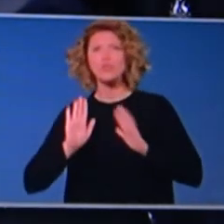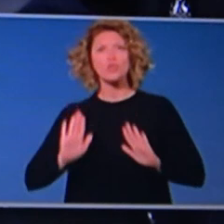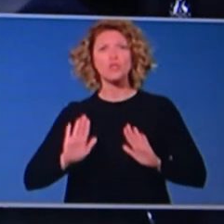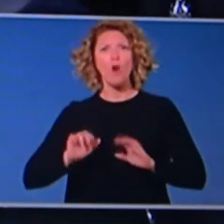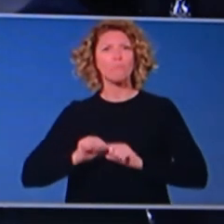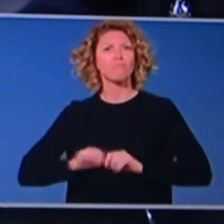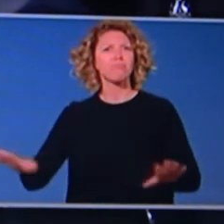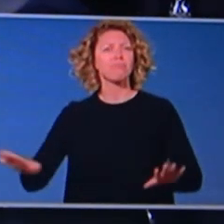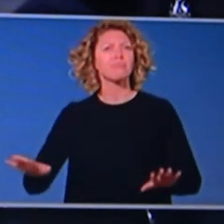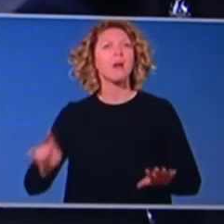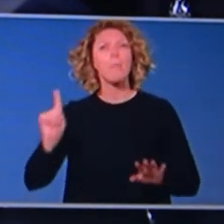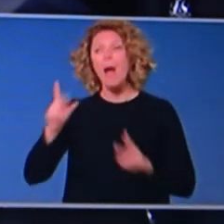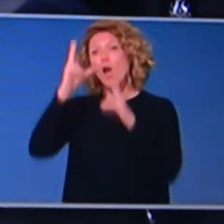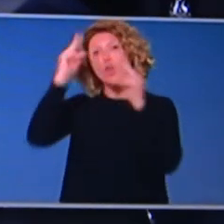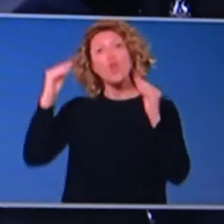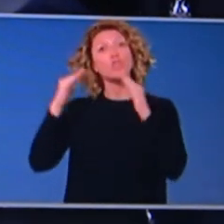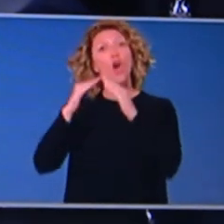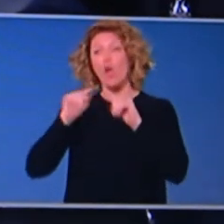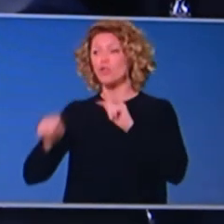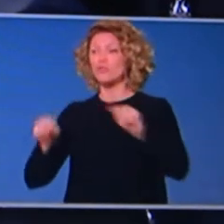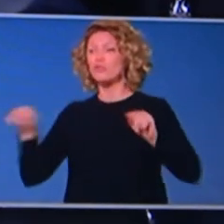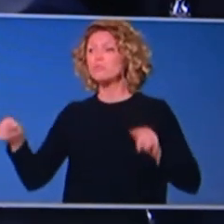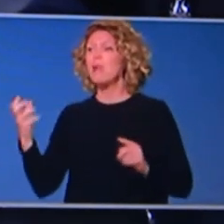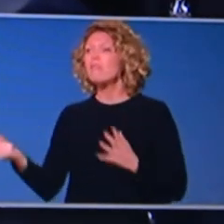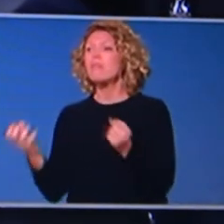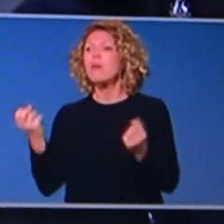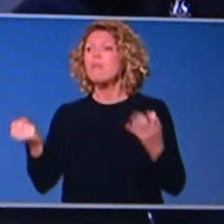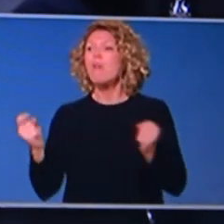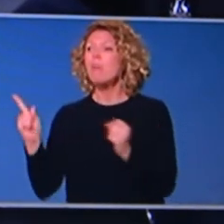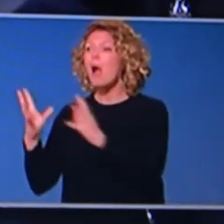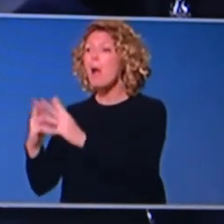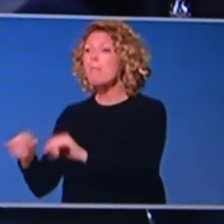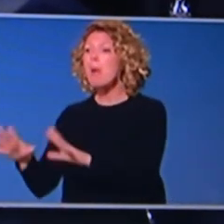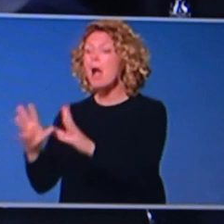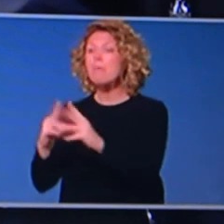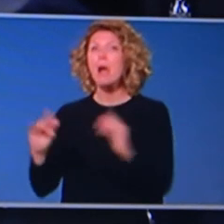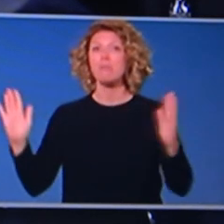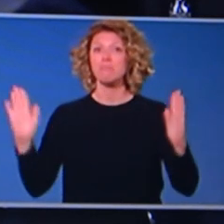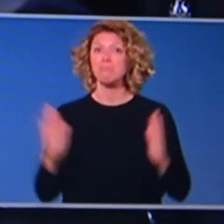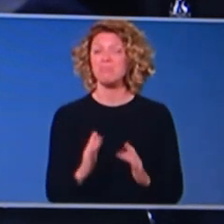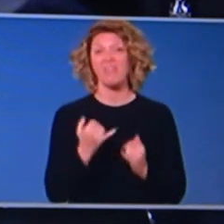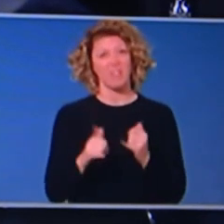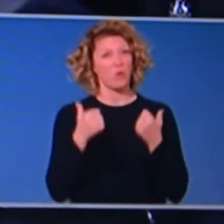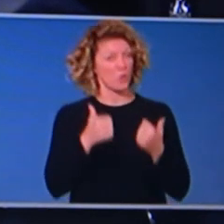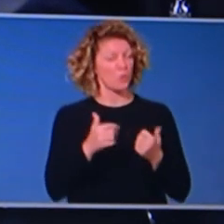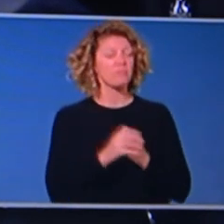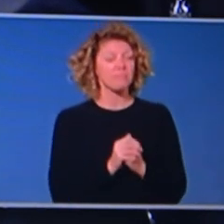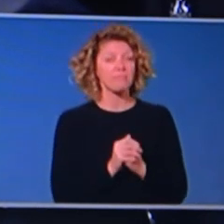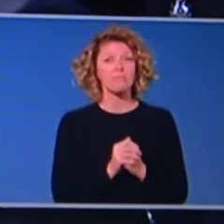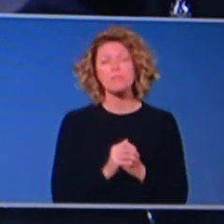the residential aged care facilities. But I think that's a great result. And in the majority of cases, it's been